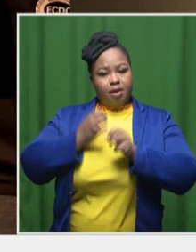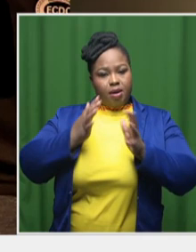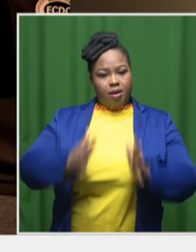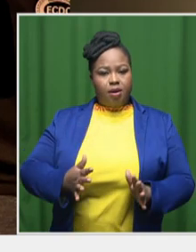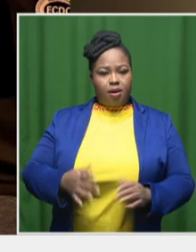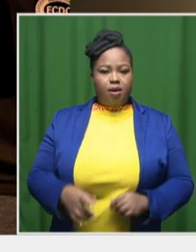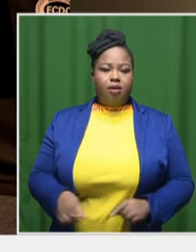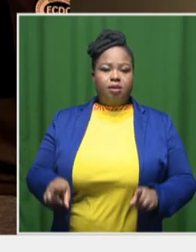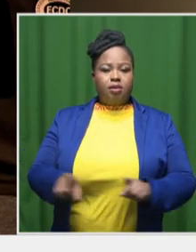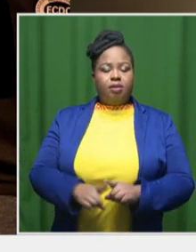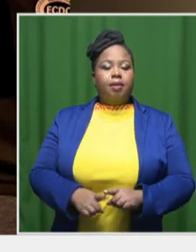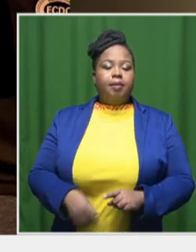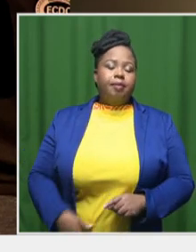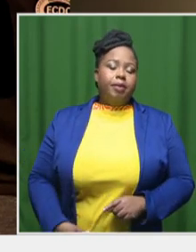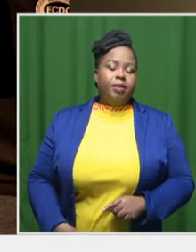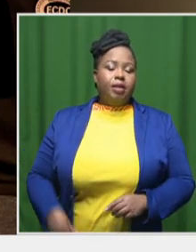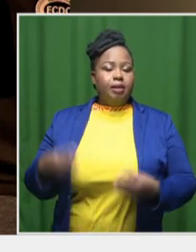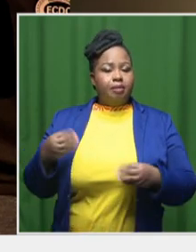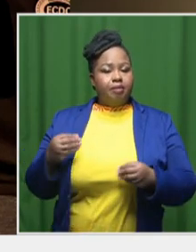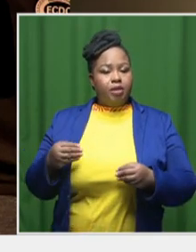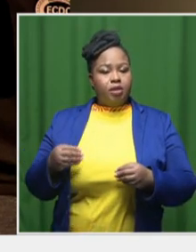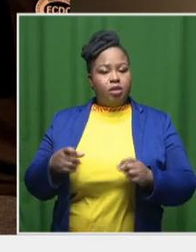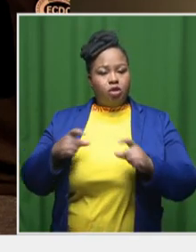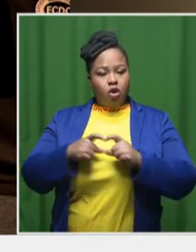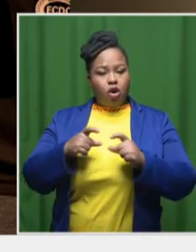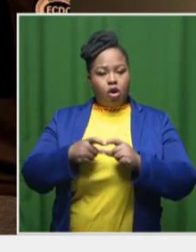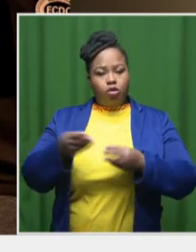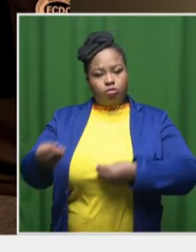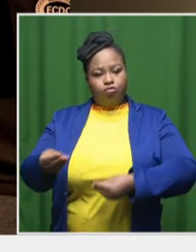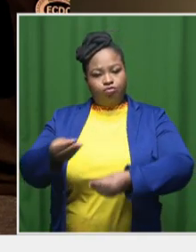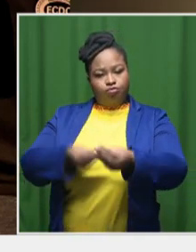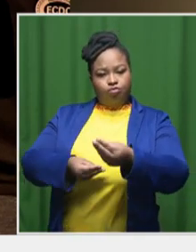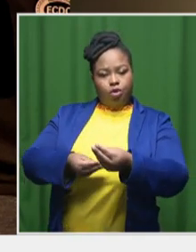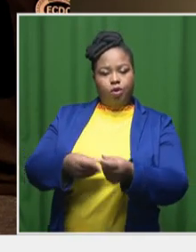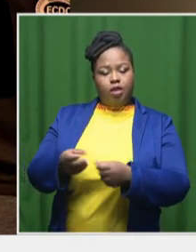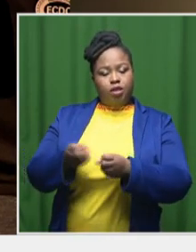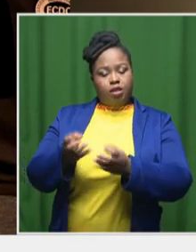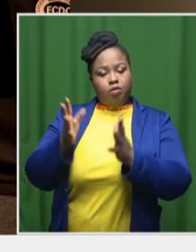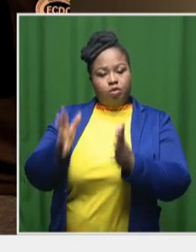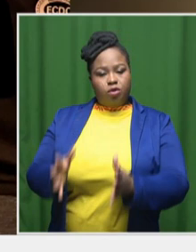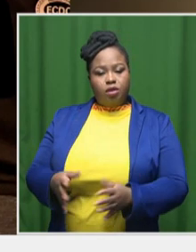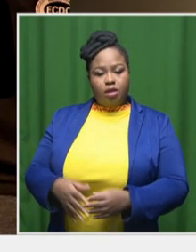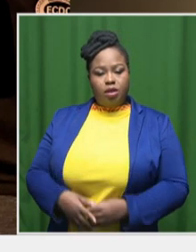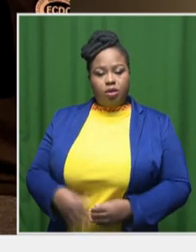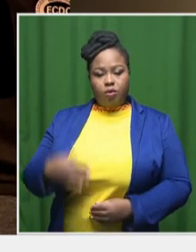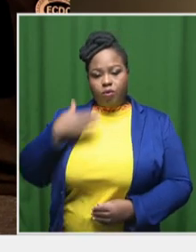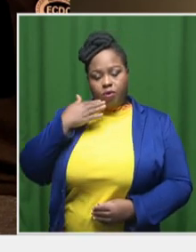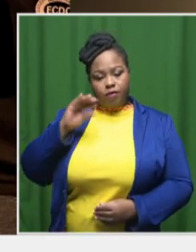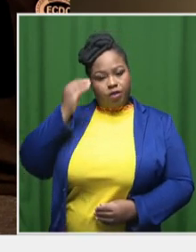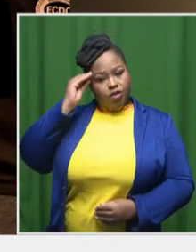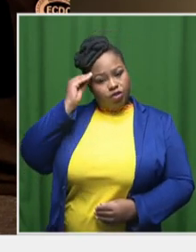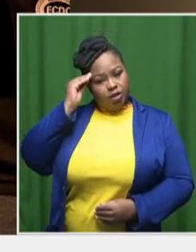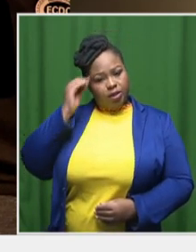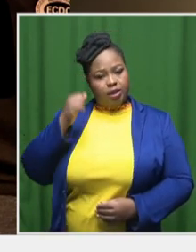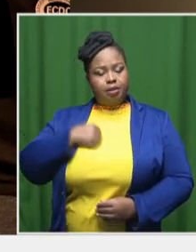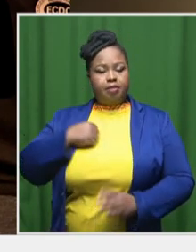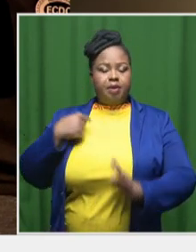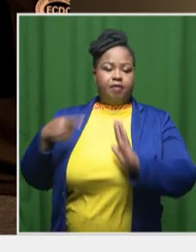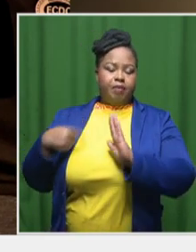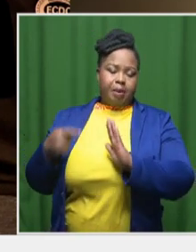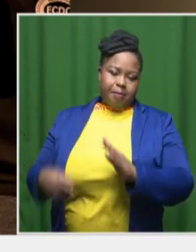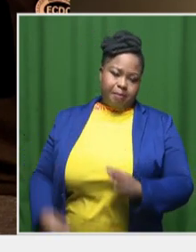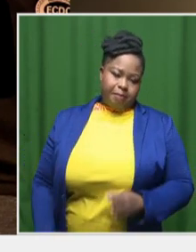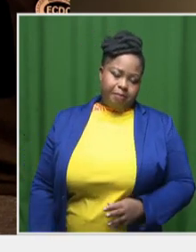exchange business cards with the distributor and they had a high interest in my film. And